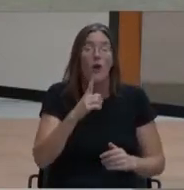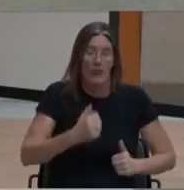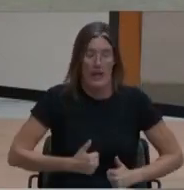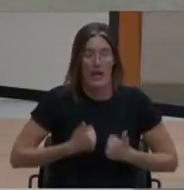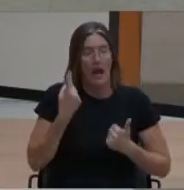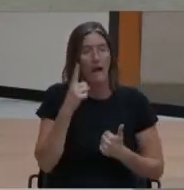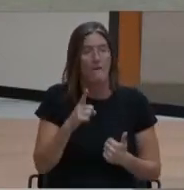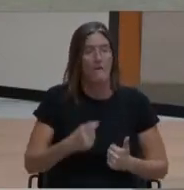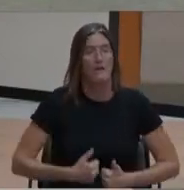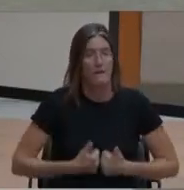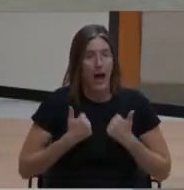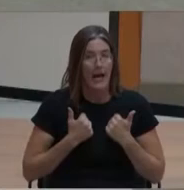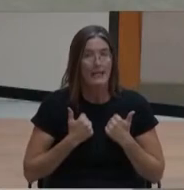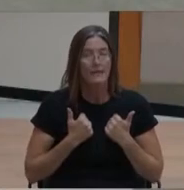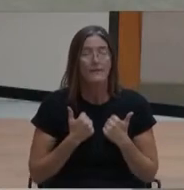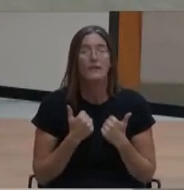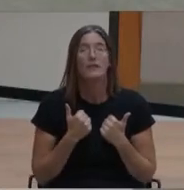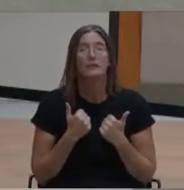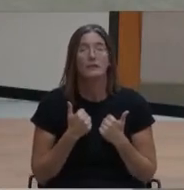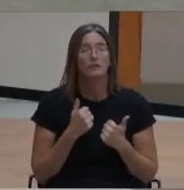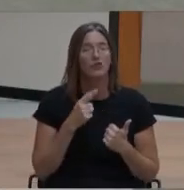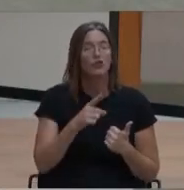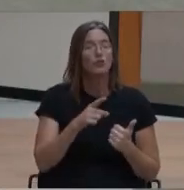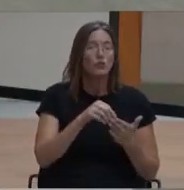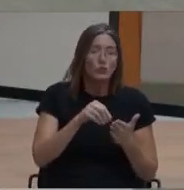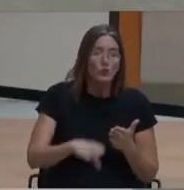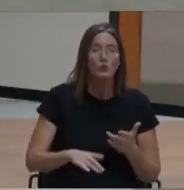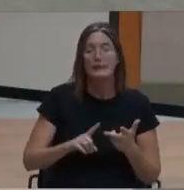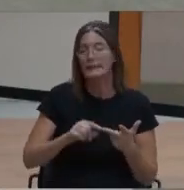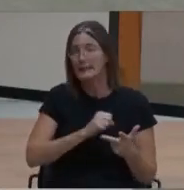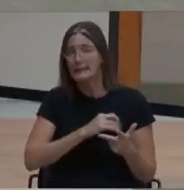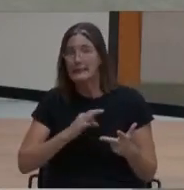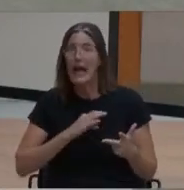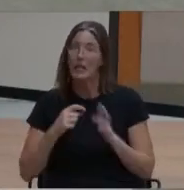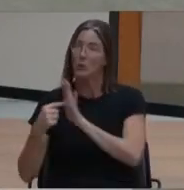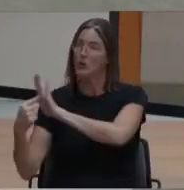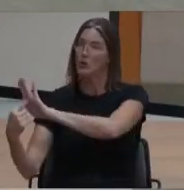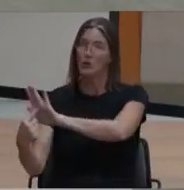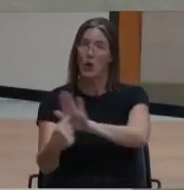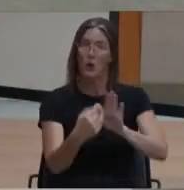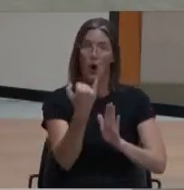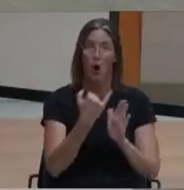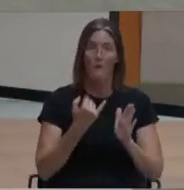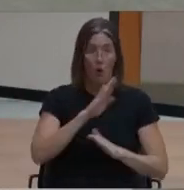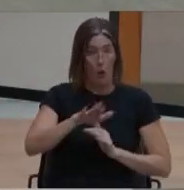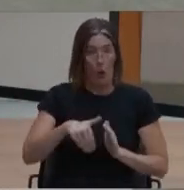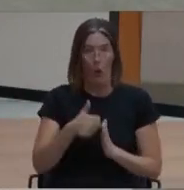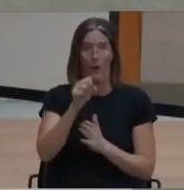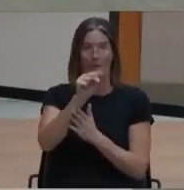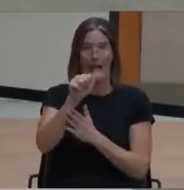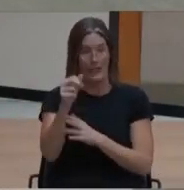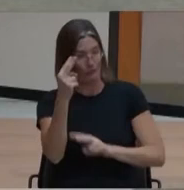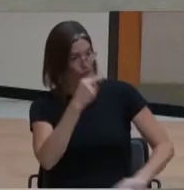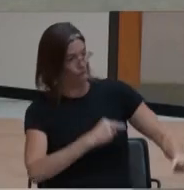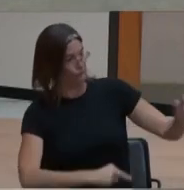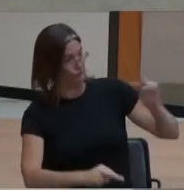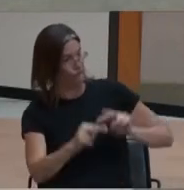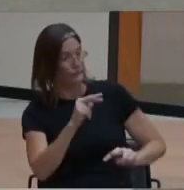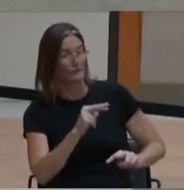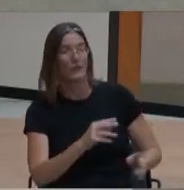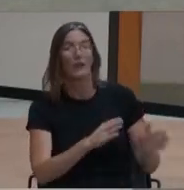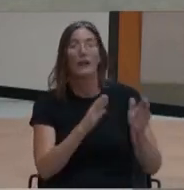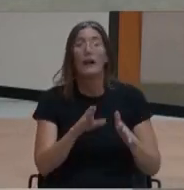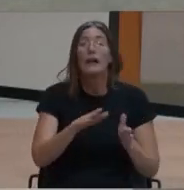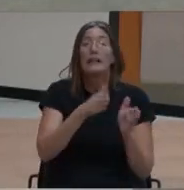students and staff will proudly share their art with all of Santa Ana. Next, ASB is thrilled to